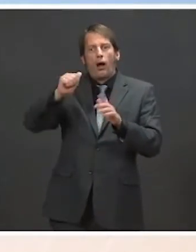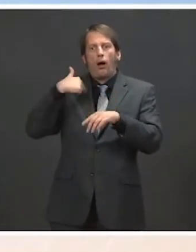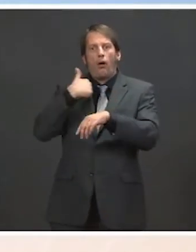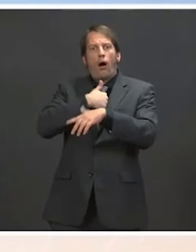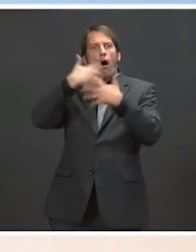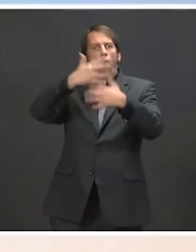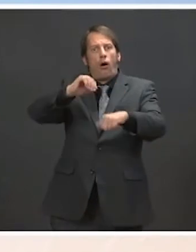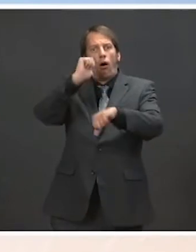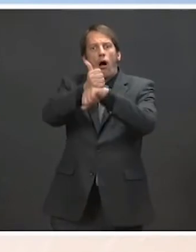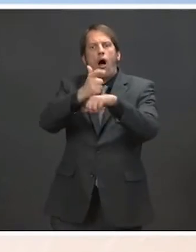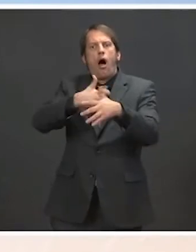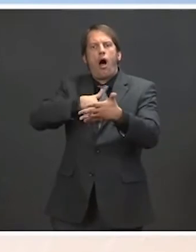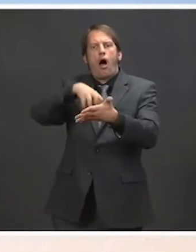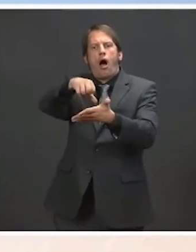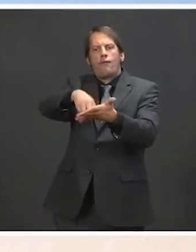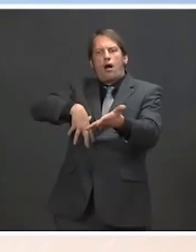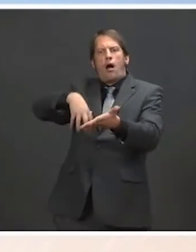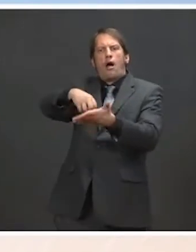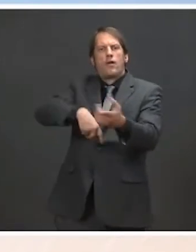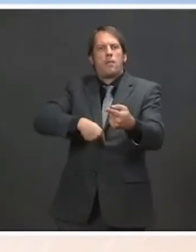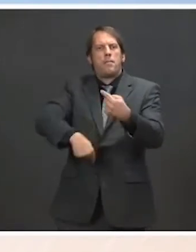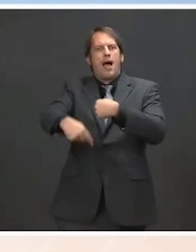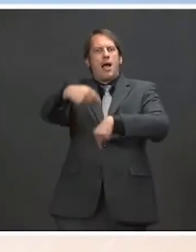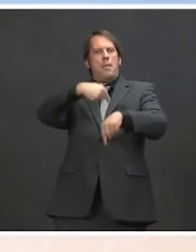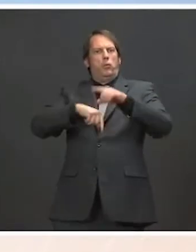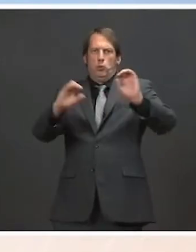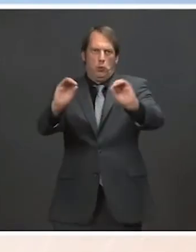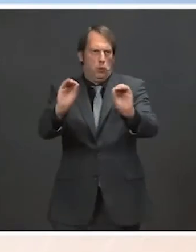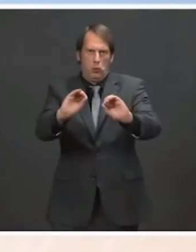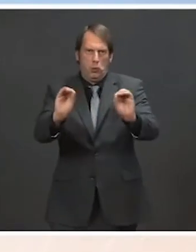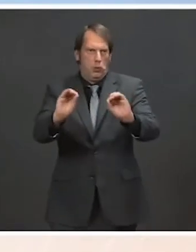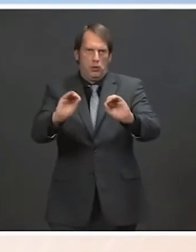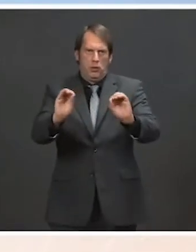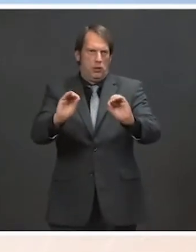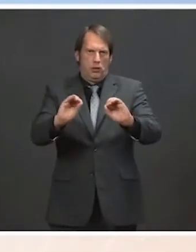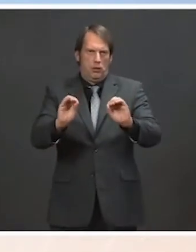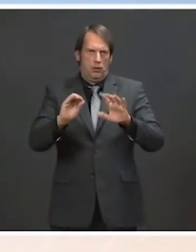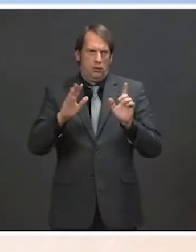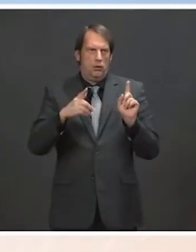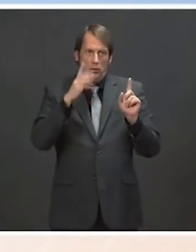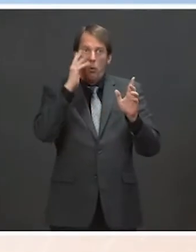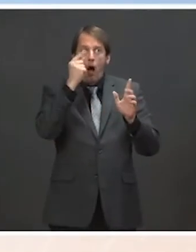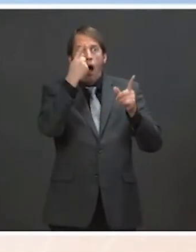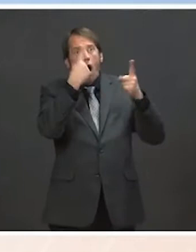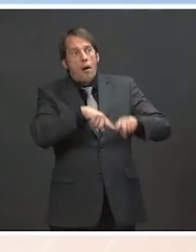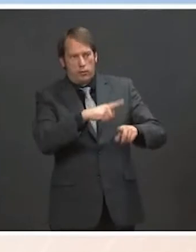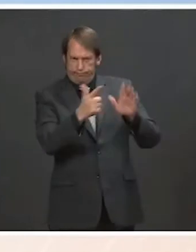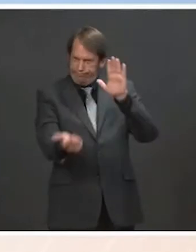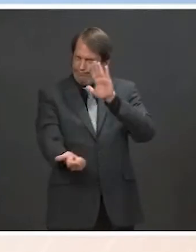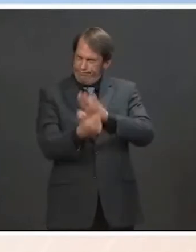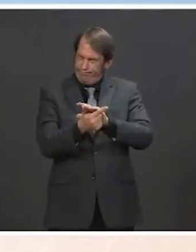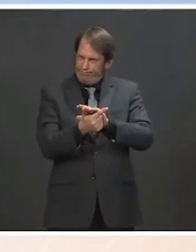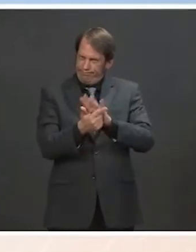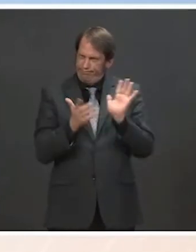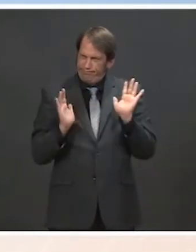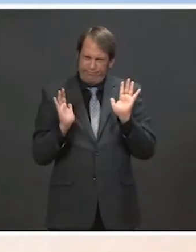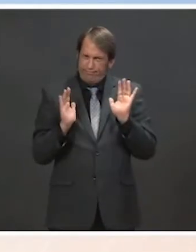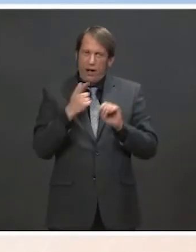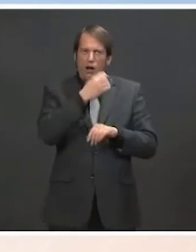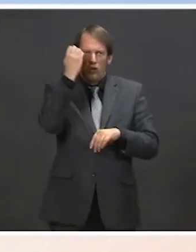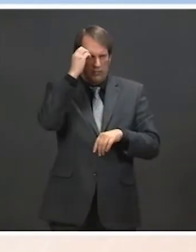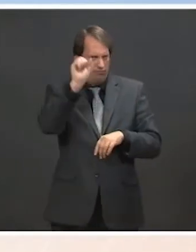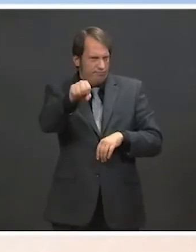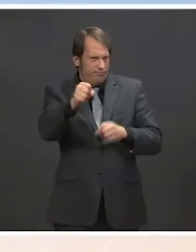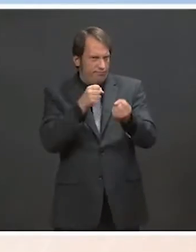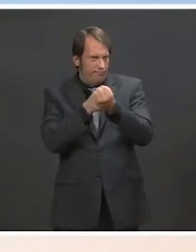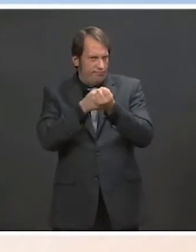serious human rights abuses. Obviously, the Europeans felt this as well against members of Xinjiang's ethnic and religious minority groups. And no